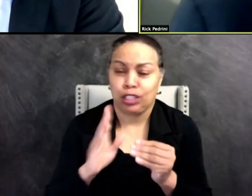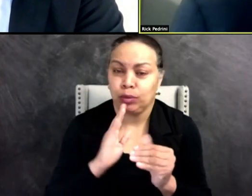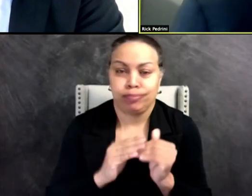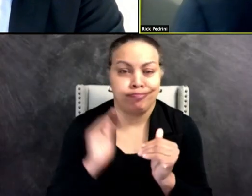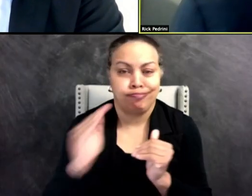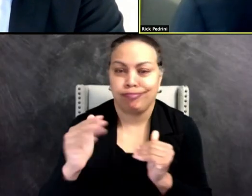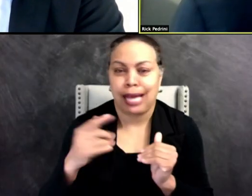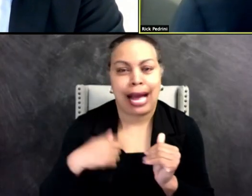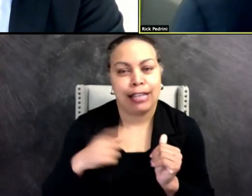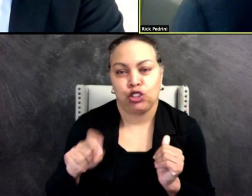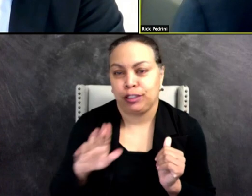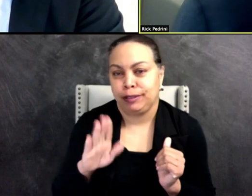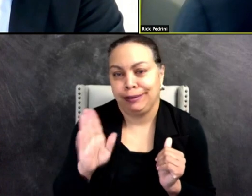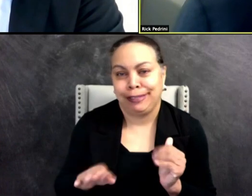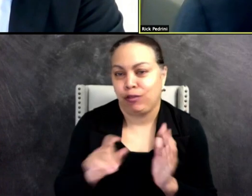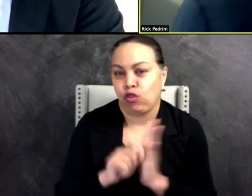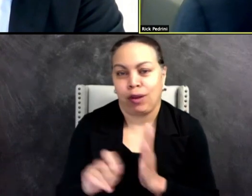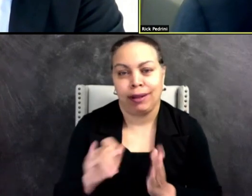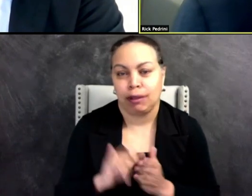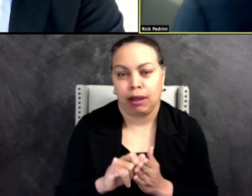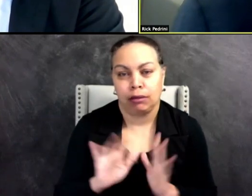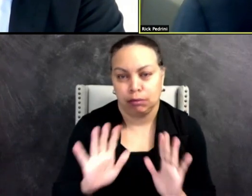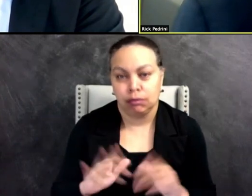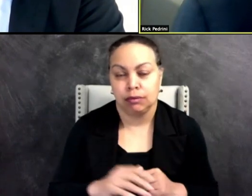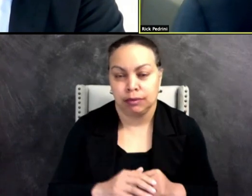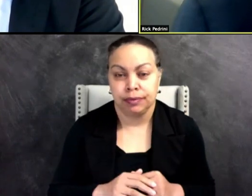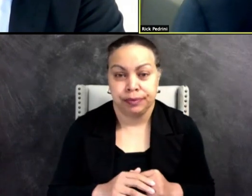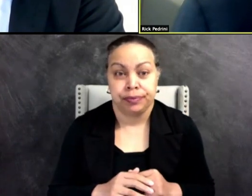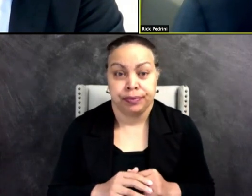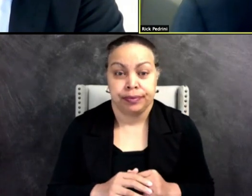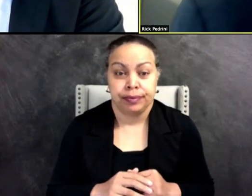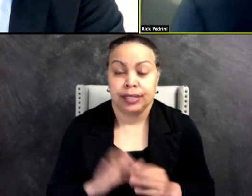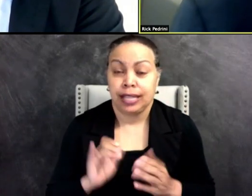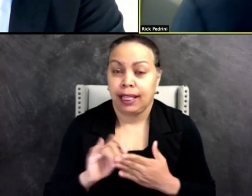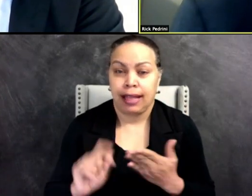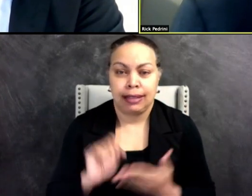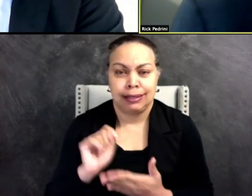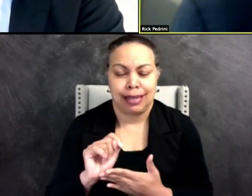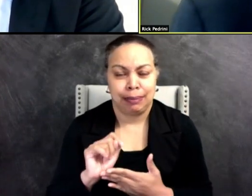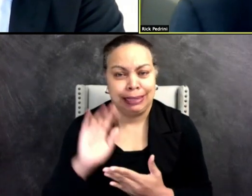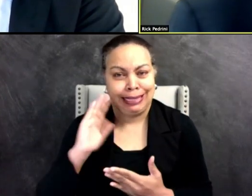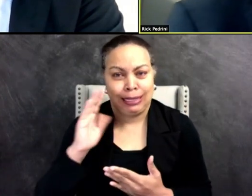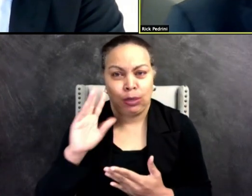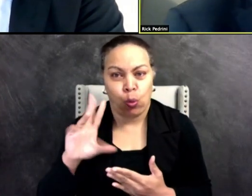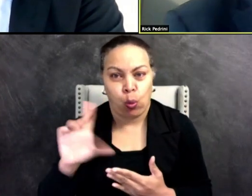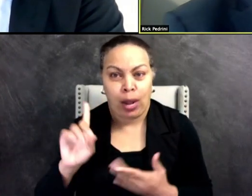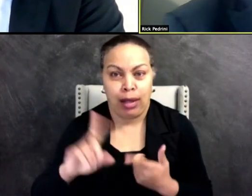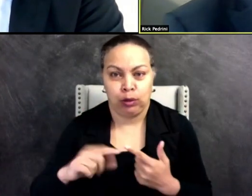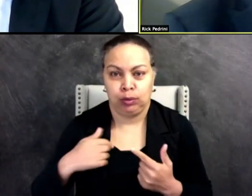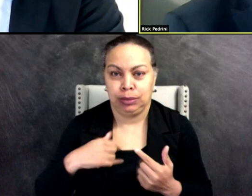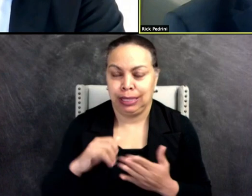At the time, it seemed that seems wild to me that somebody would do that.